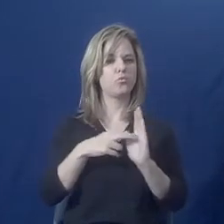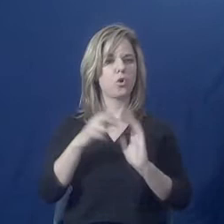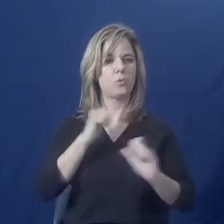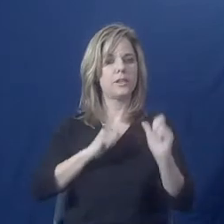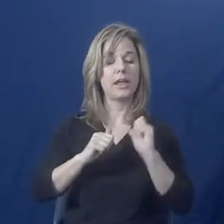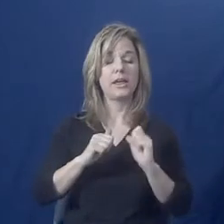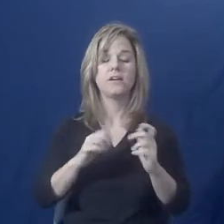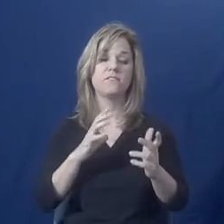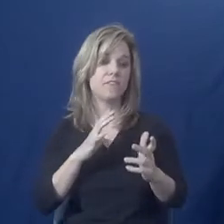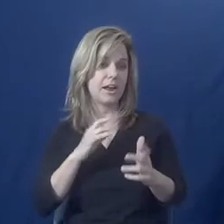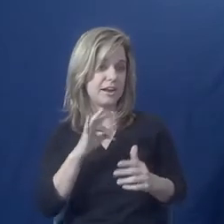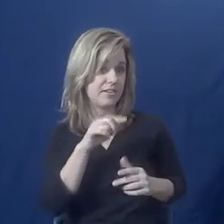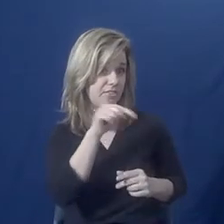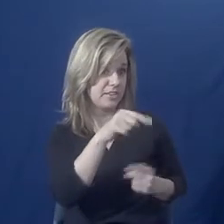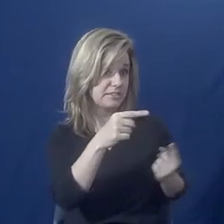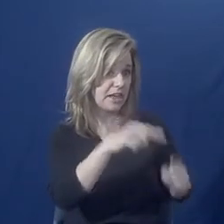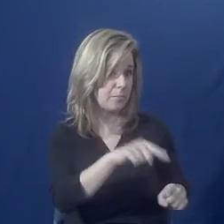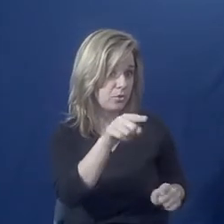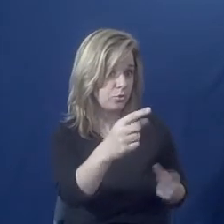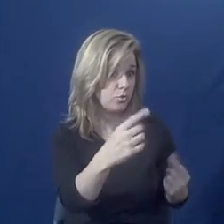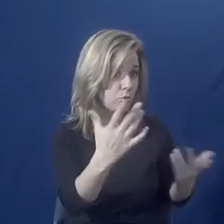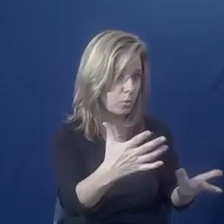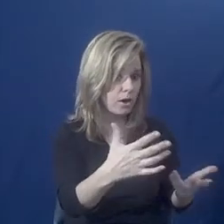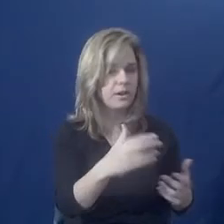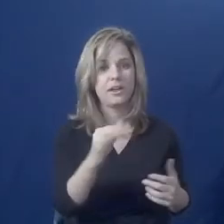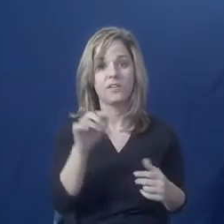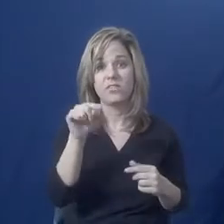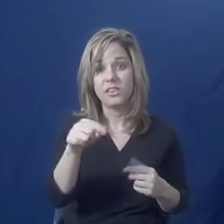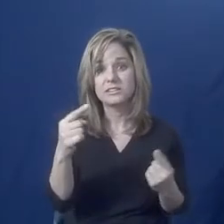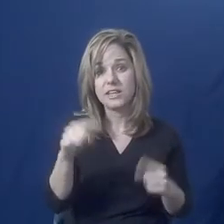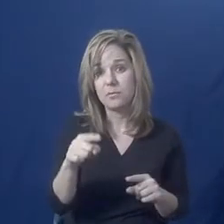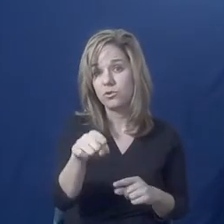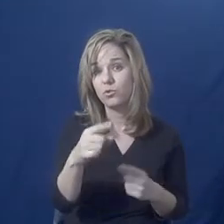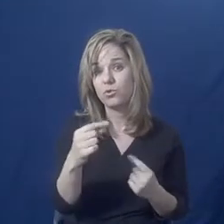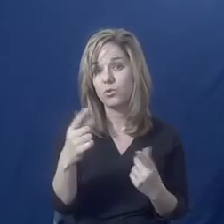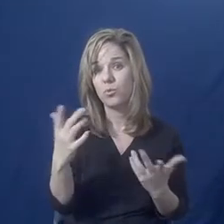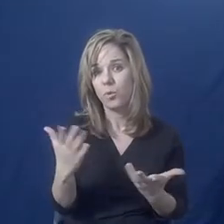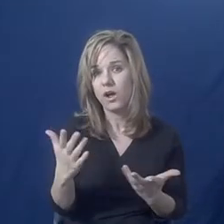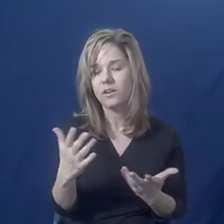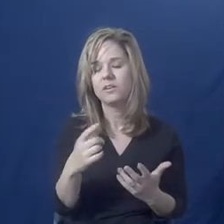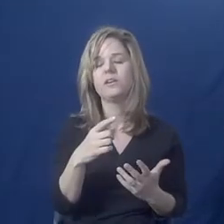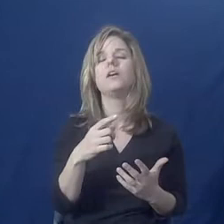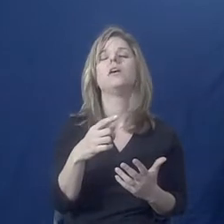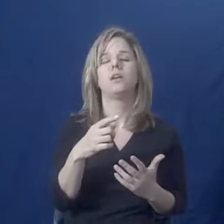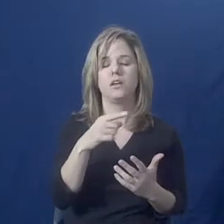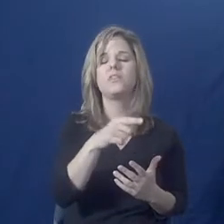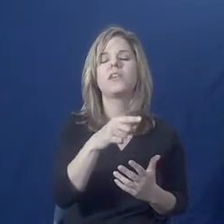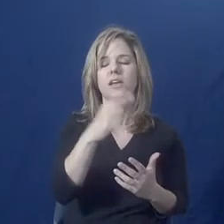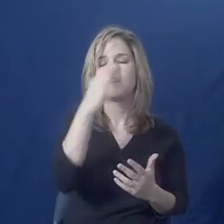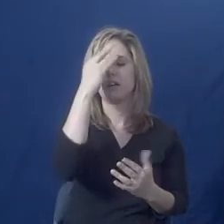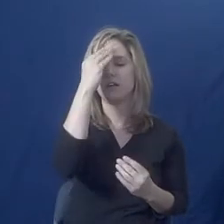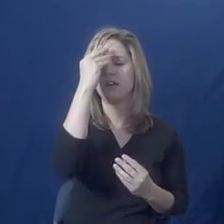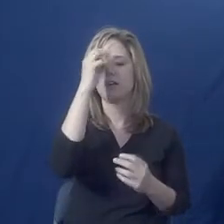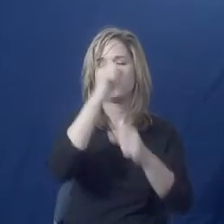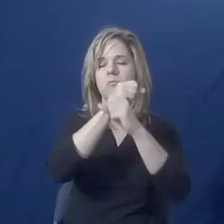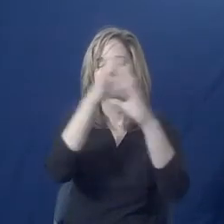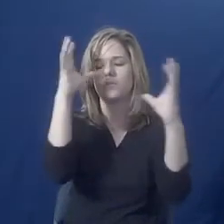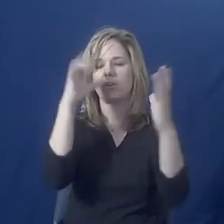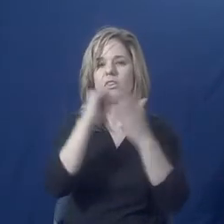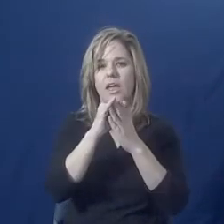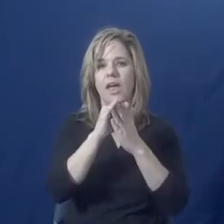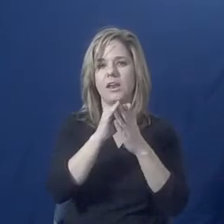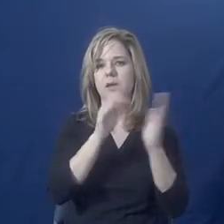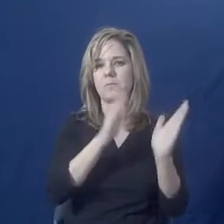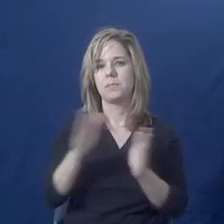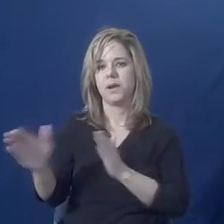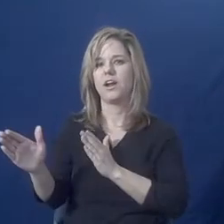if that happened? It may help them understand their safety plan better and make sure that they